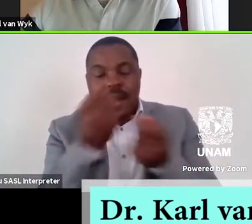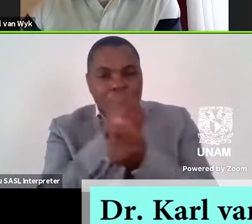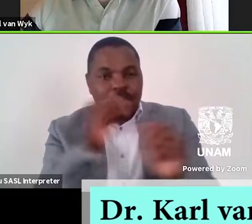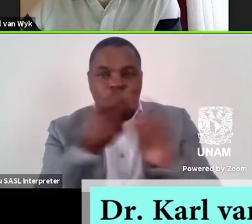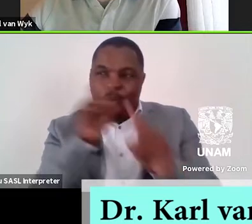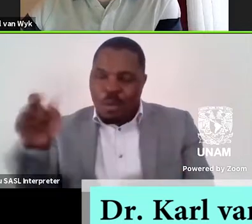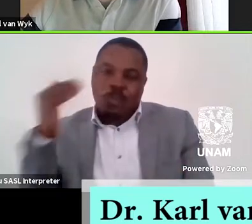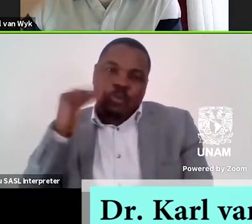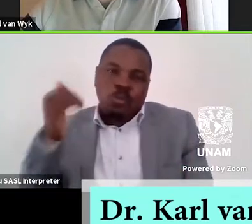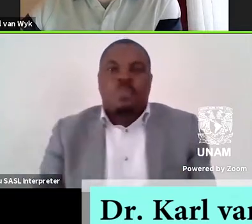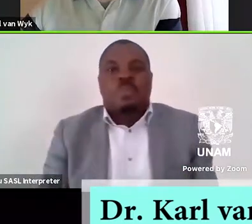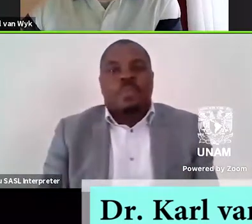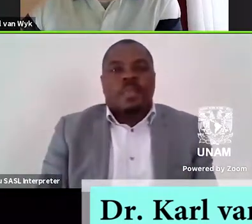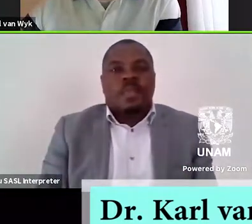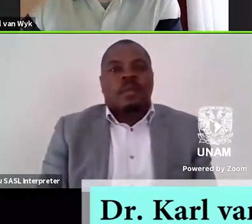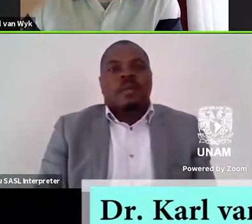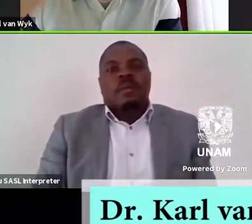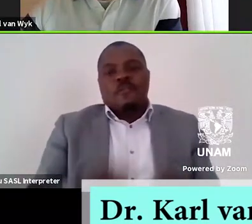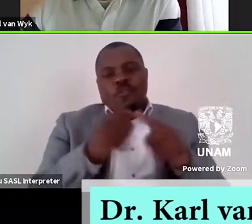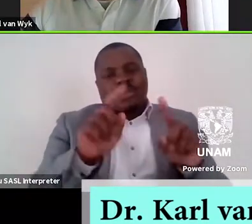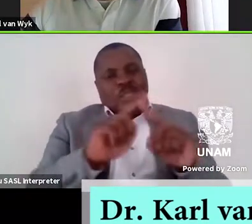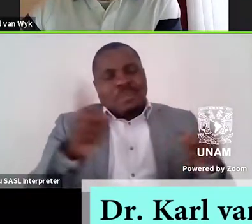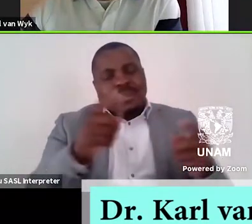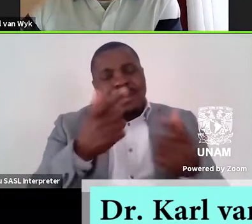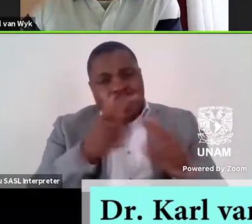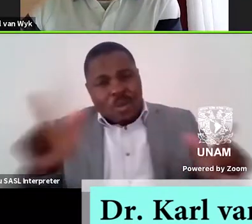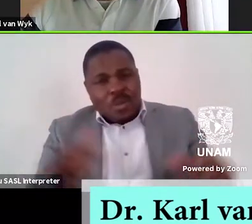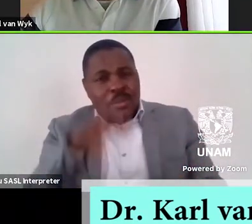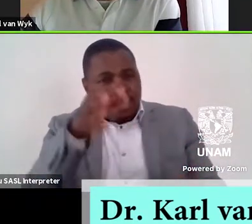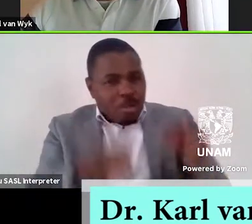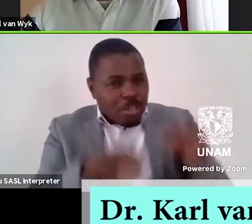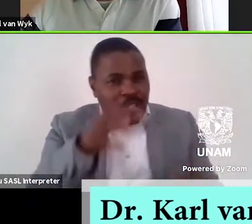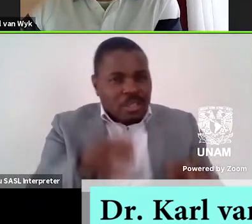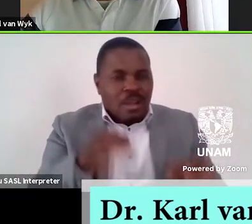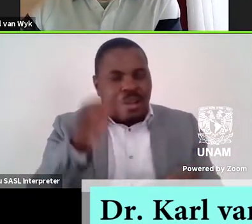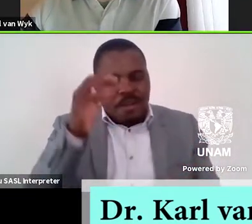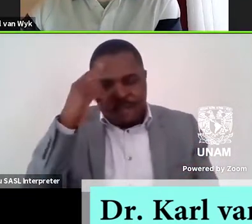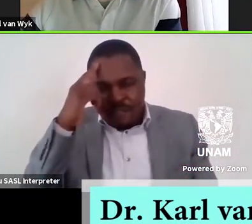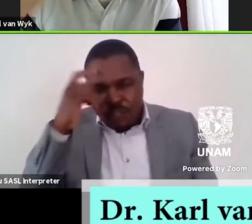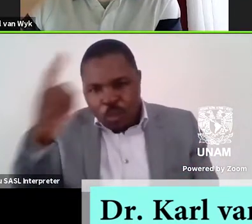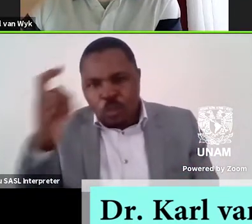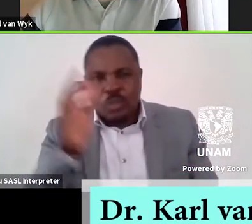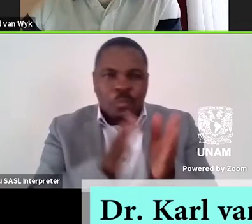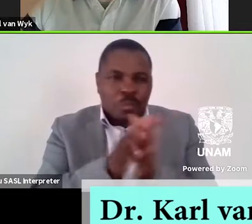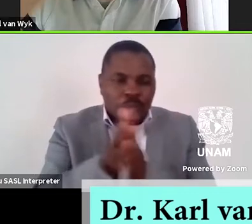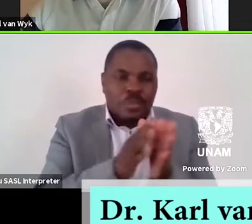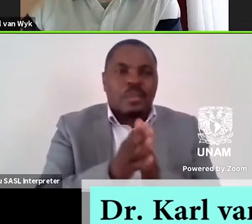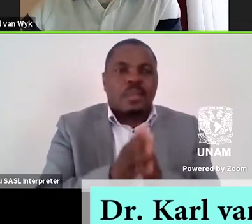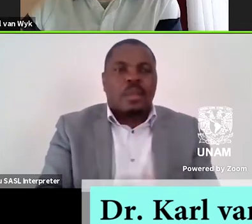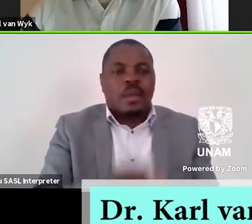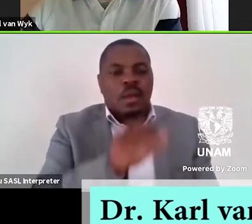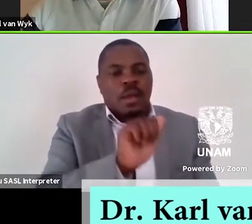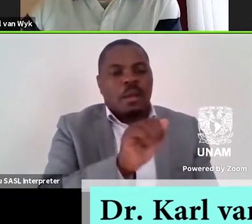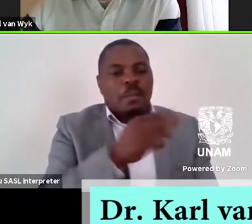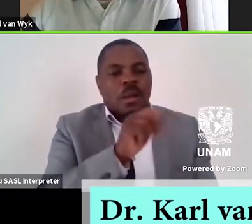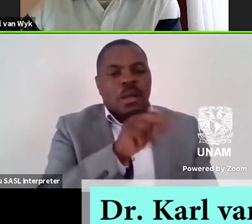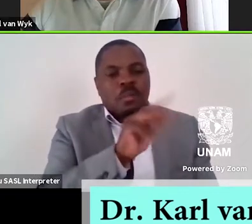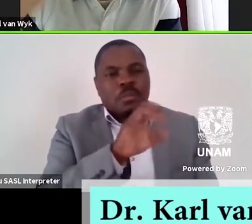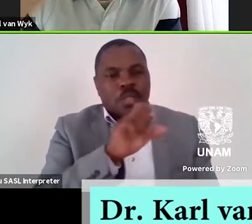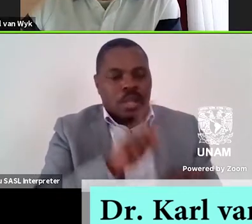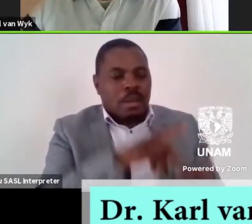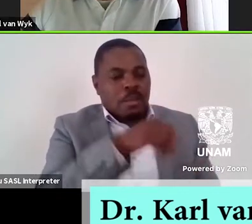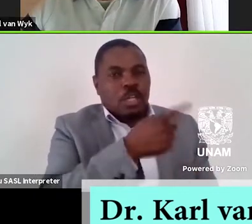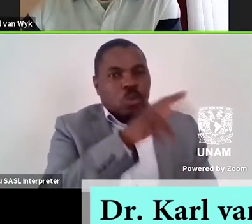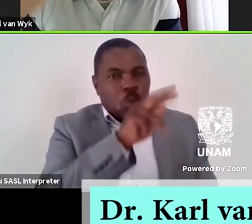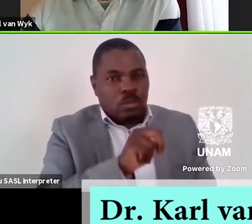means, through different language, different political and philosophical motivations, Abrams and Payton put into focus the